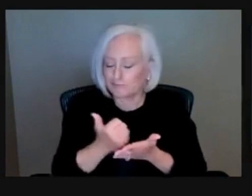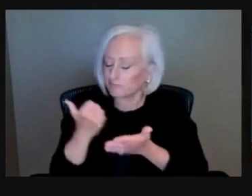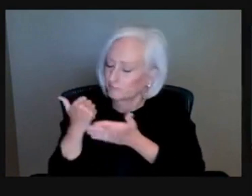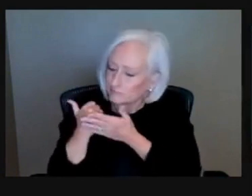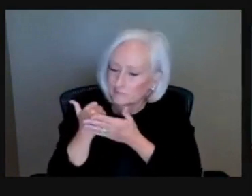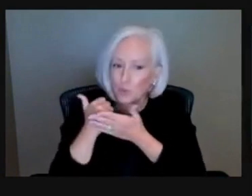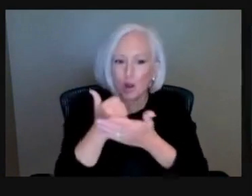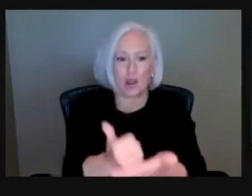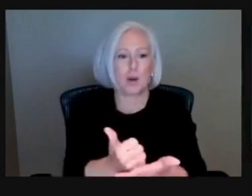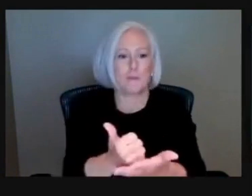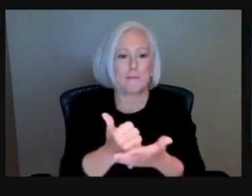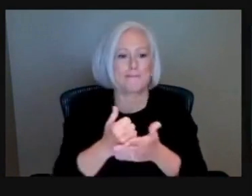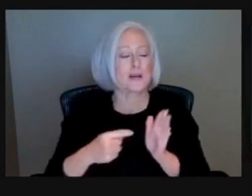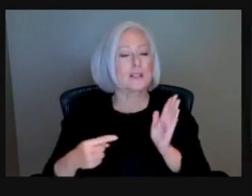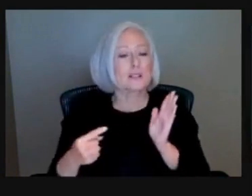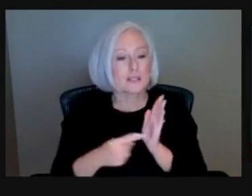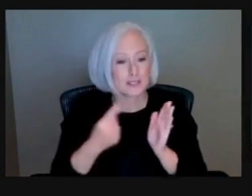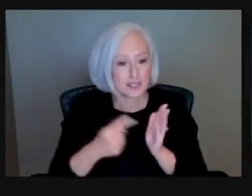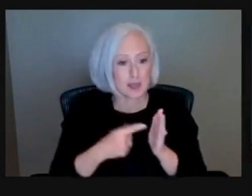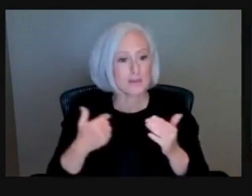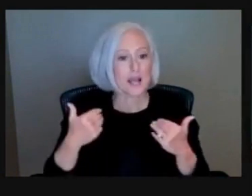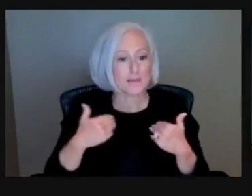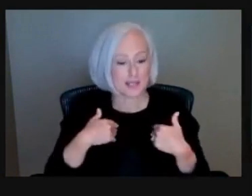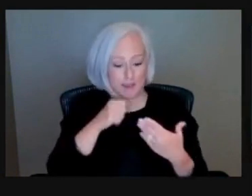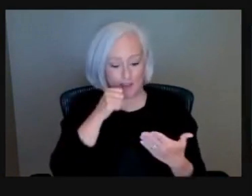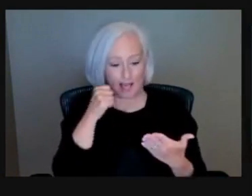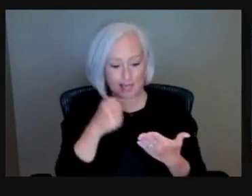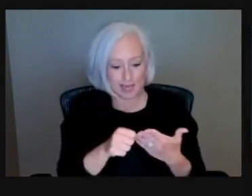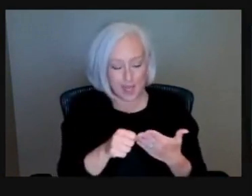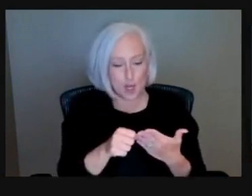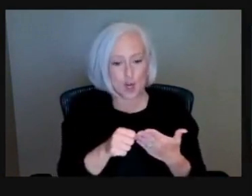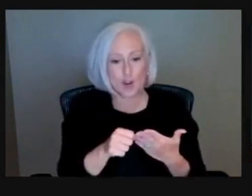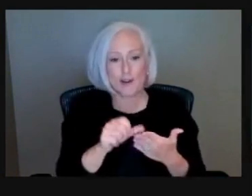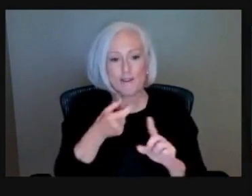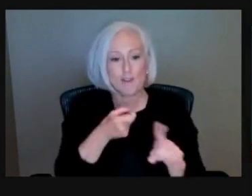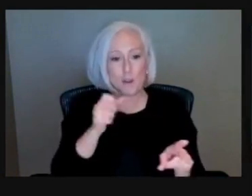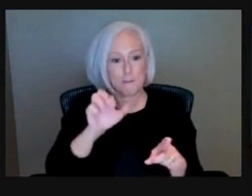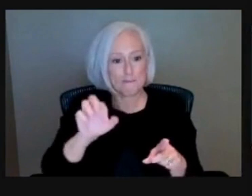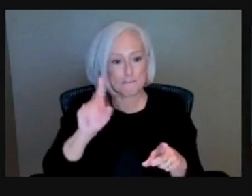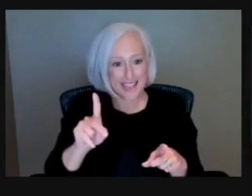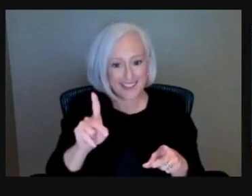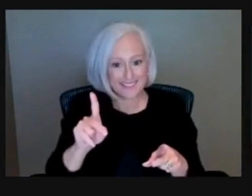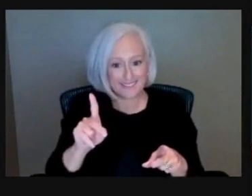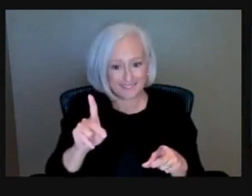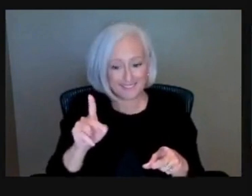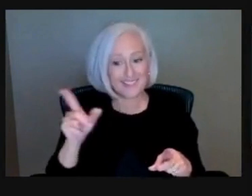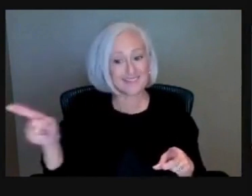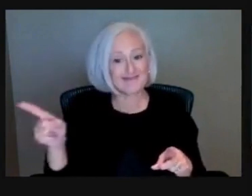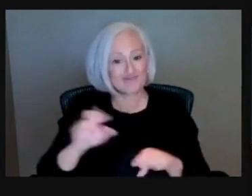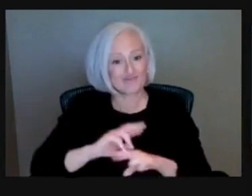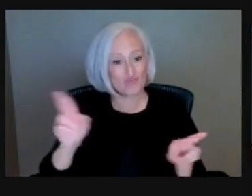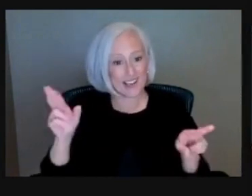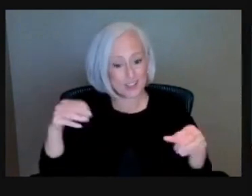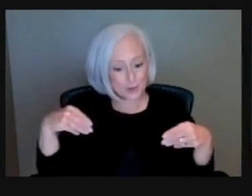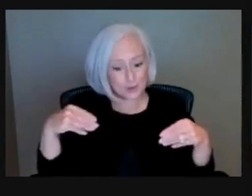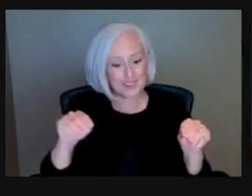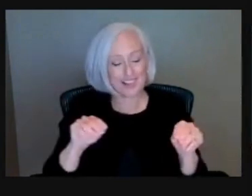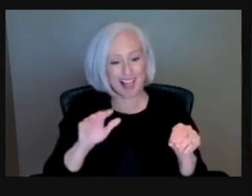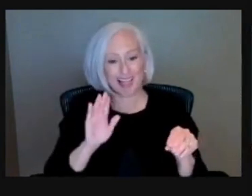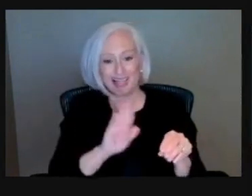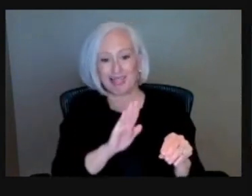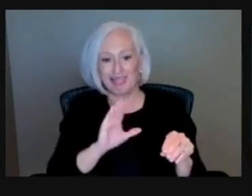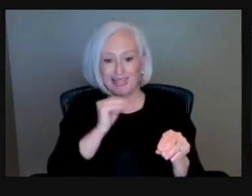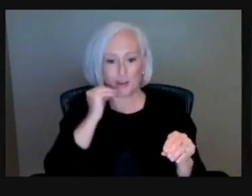sale. I've had a couple of those situations, very stressful for sure. And we're trying to be a resource that can lessen that and